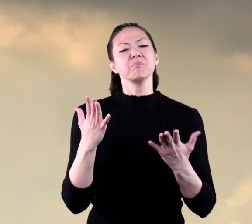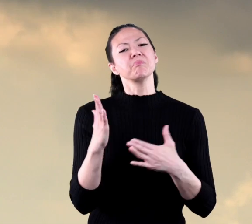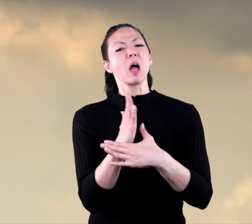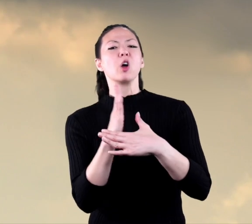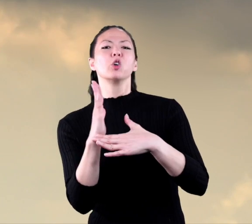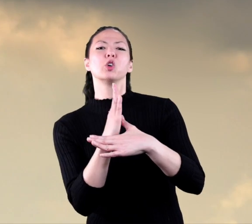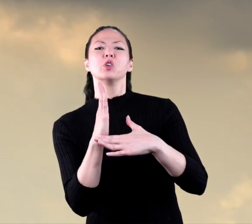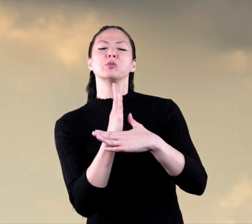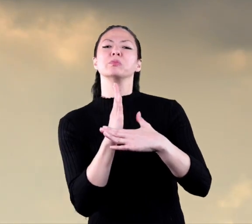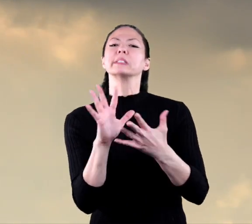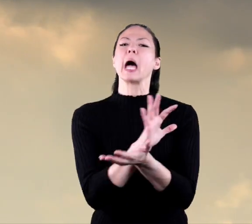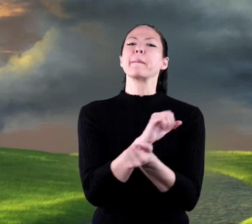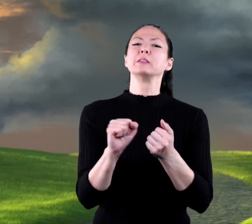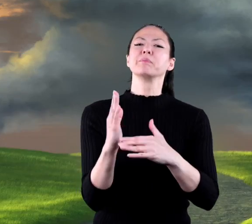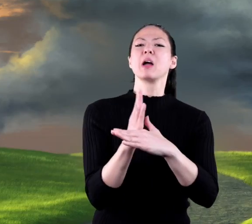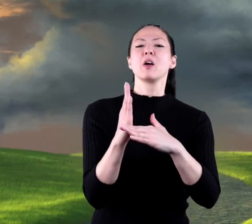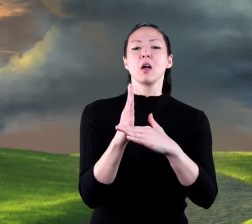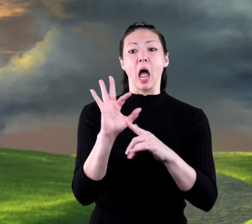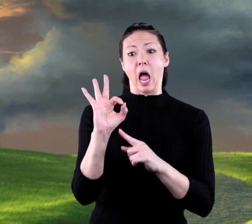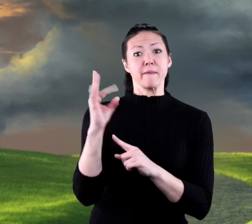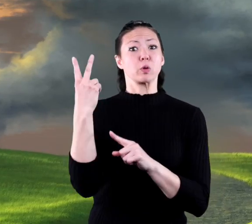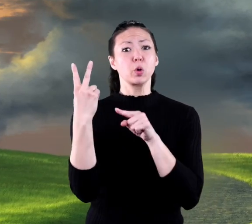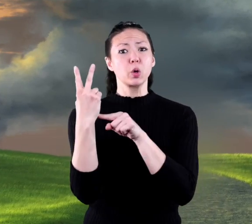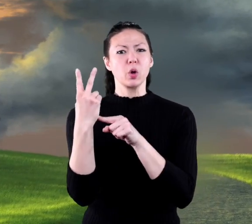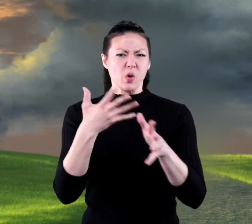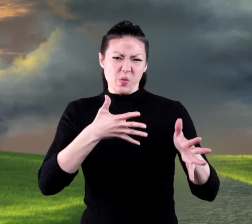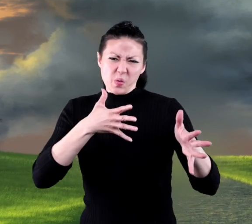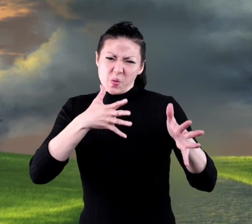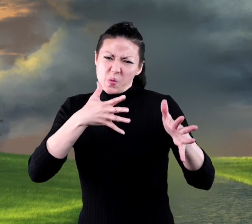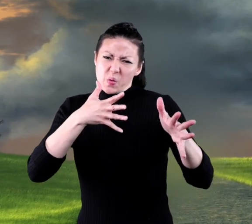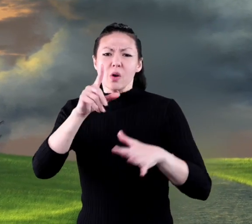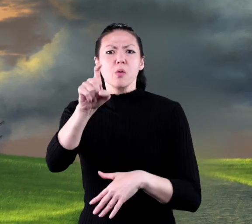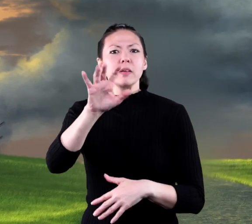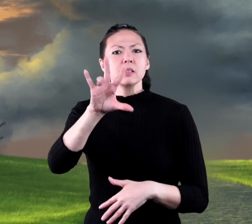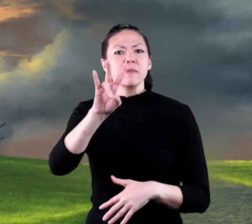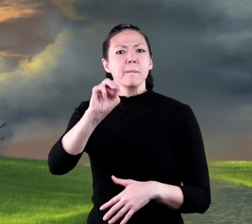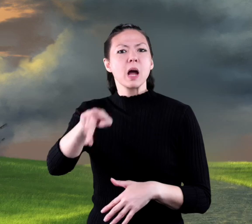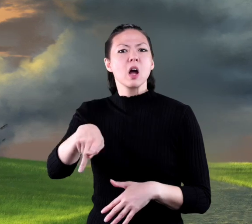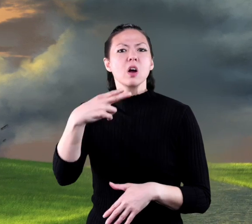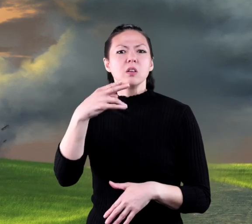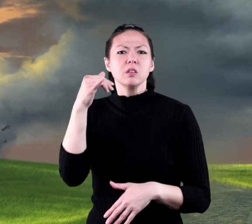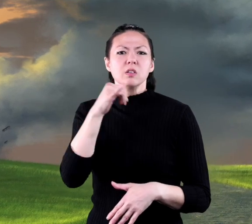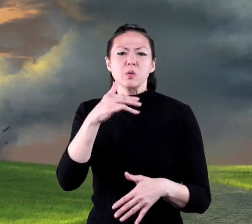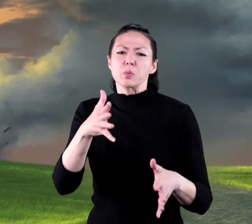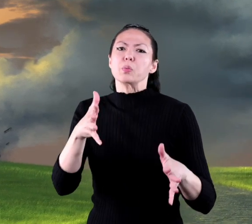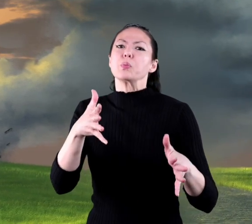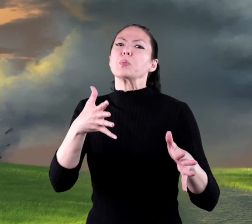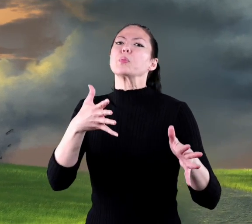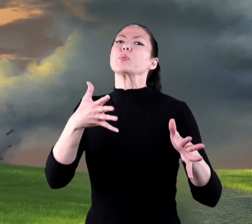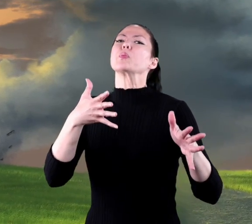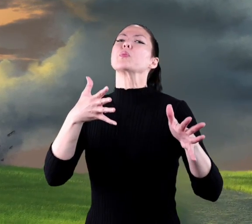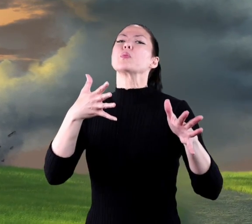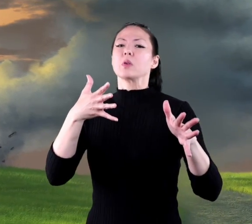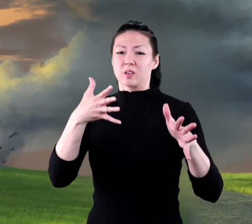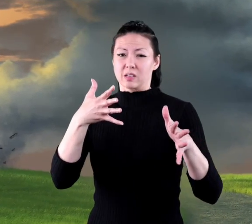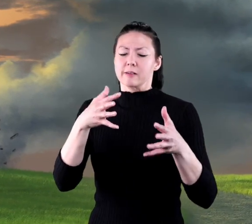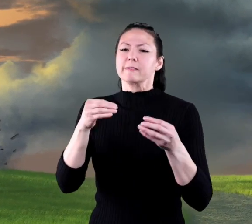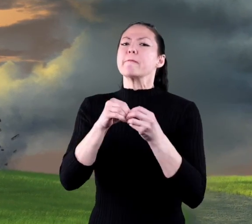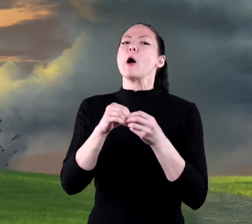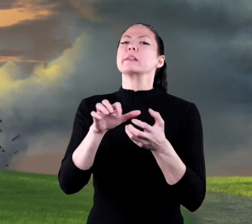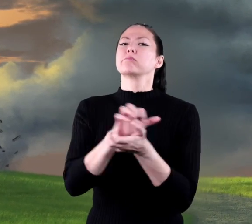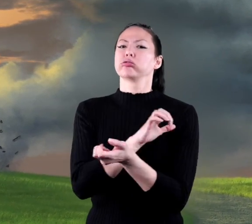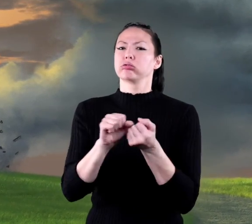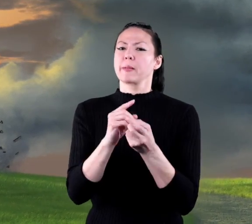damage, a weak storm. F2, winds up to 157 mph, considerable